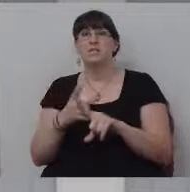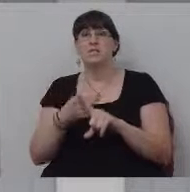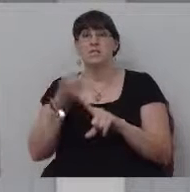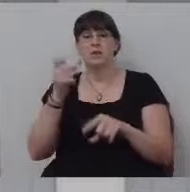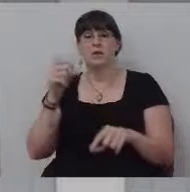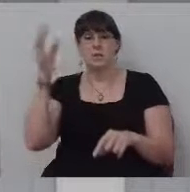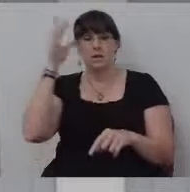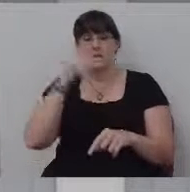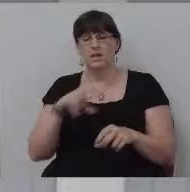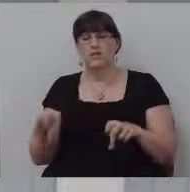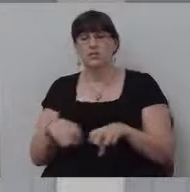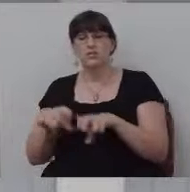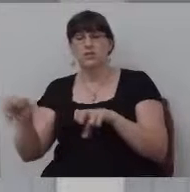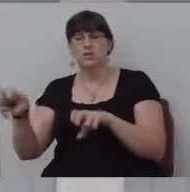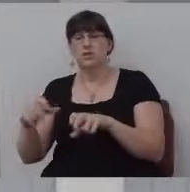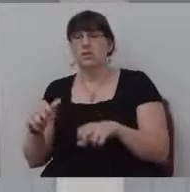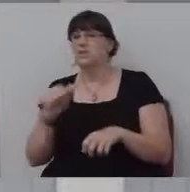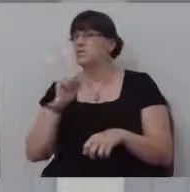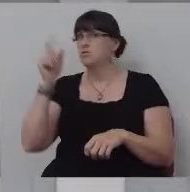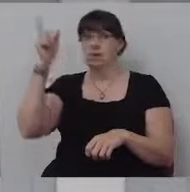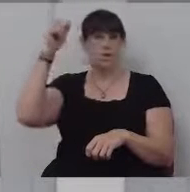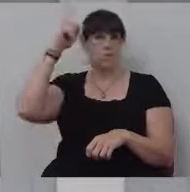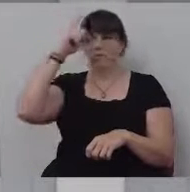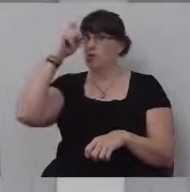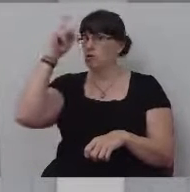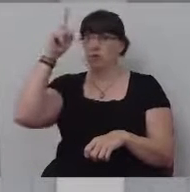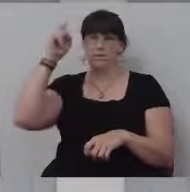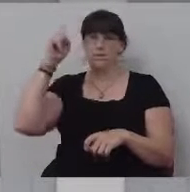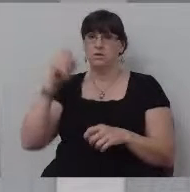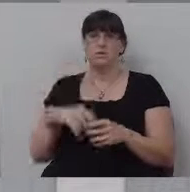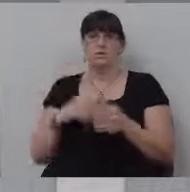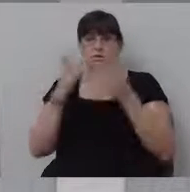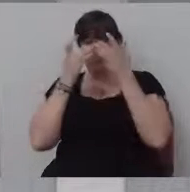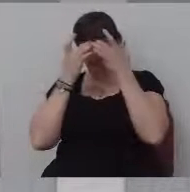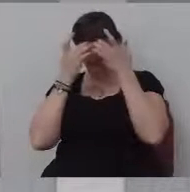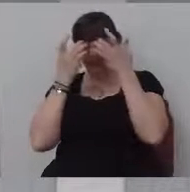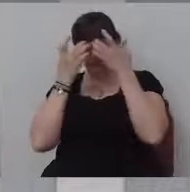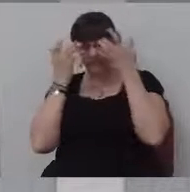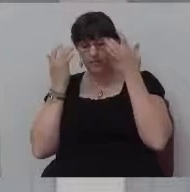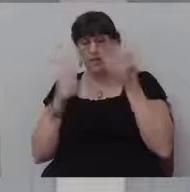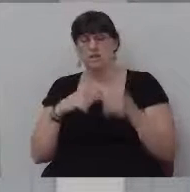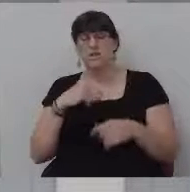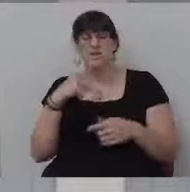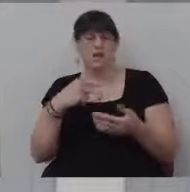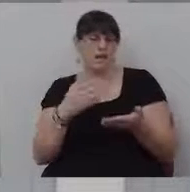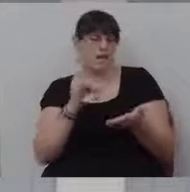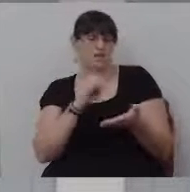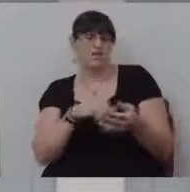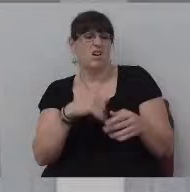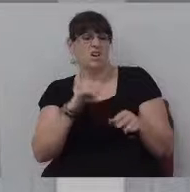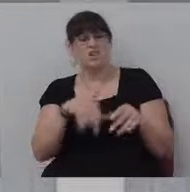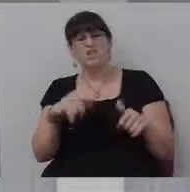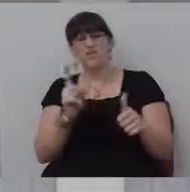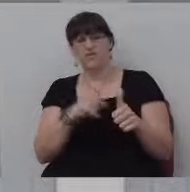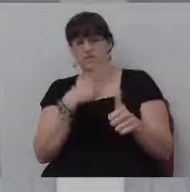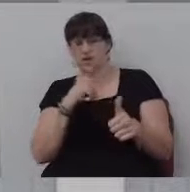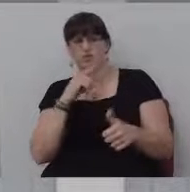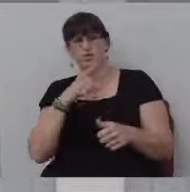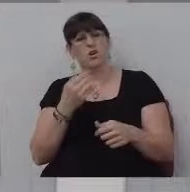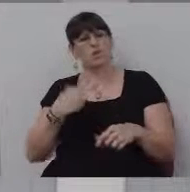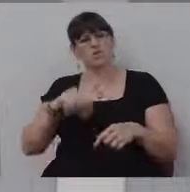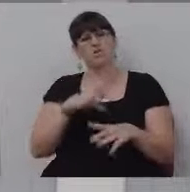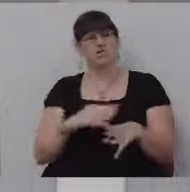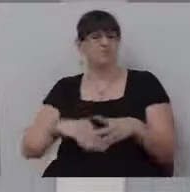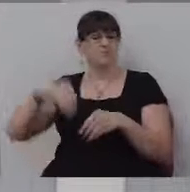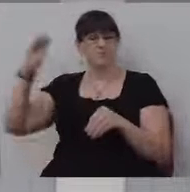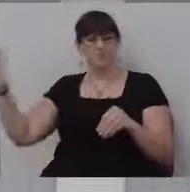his journey. I don't think it's wise to just say, well, it's just, since that's not in the, in the, in the original, it's not there, let's just go ahead